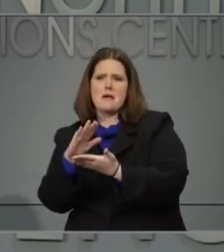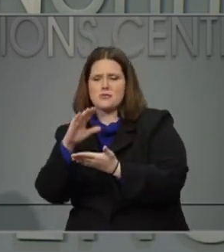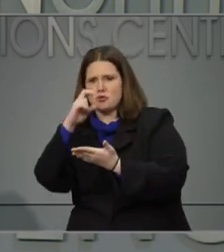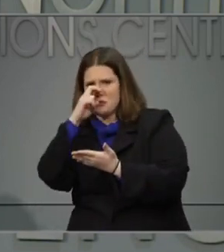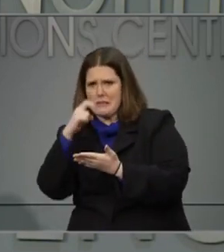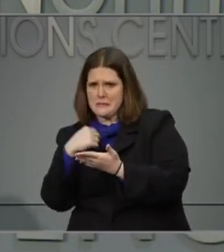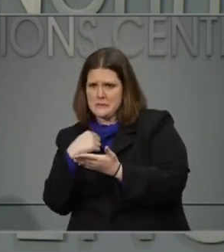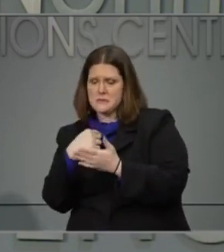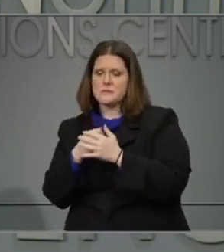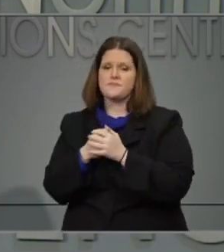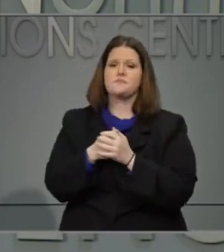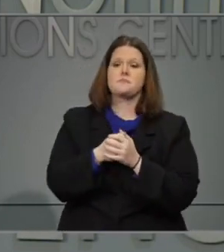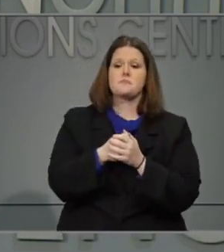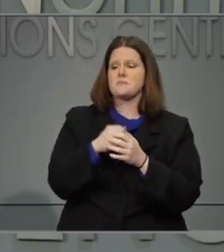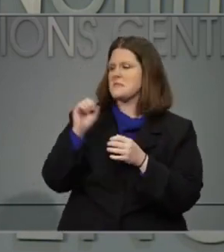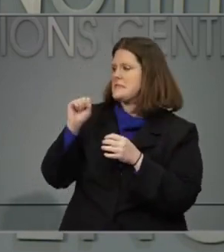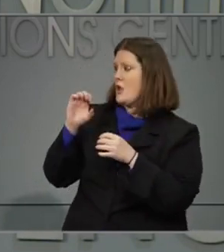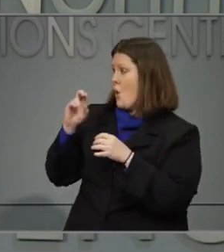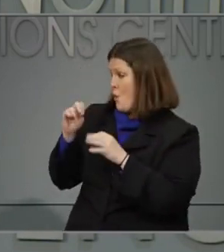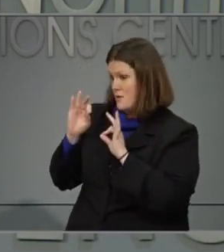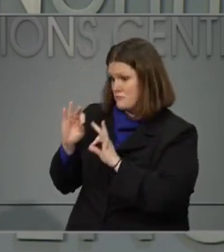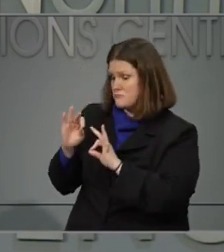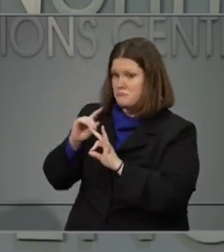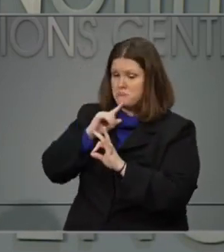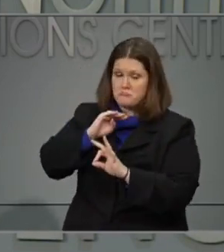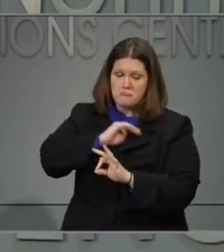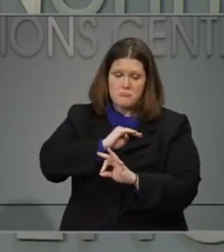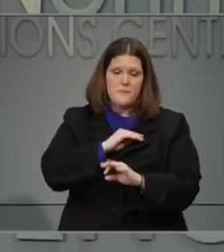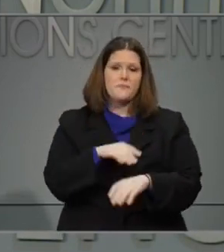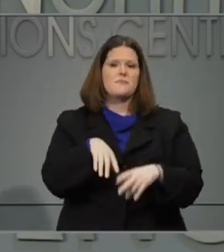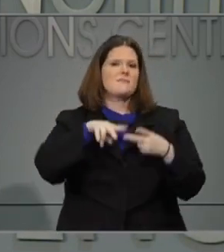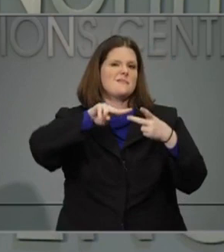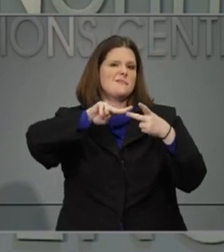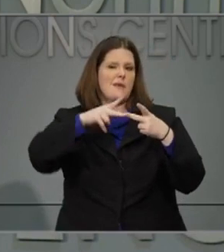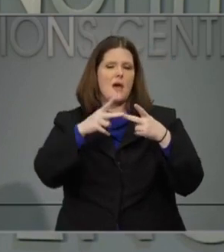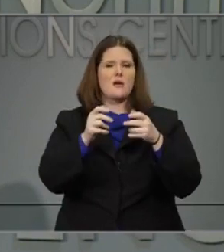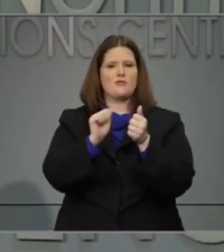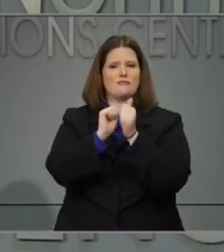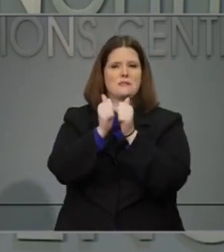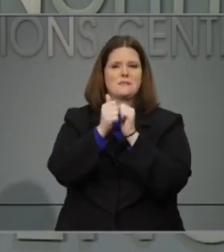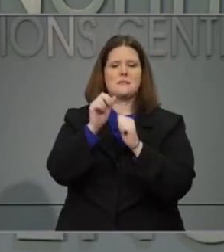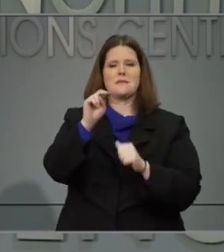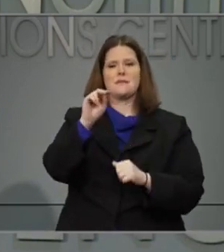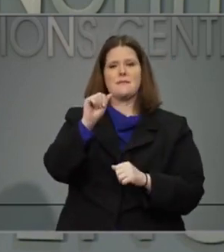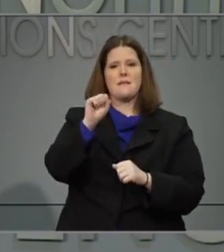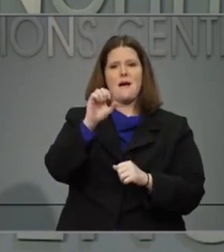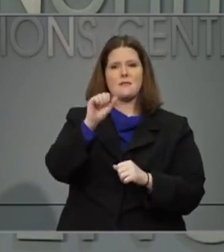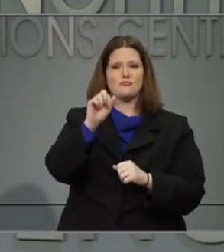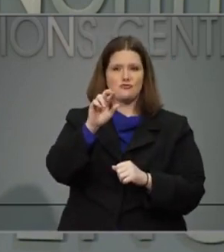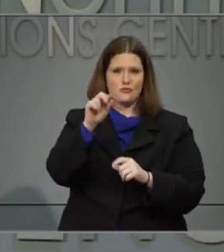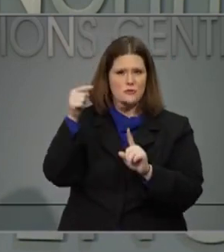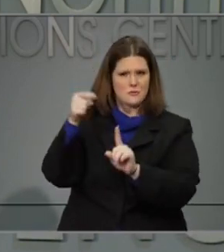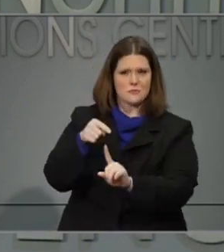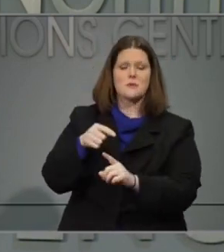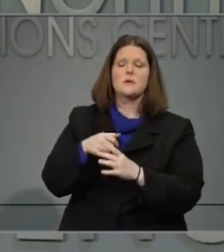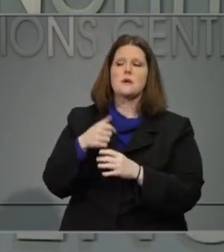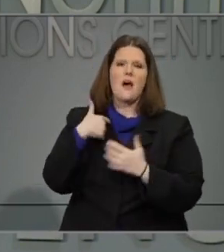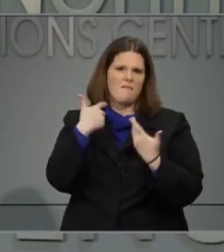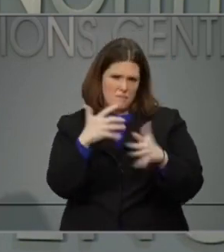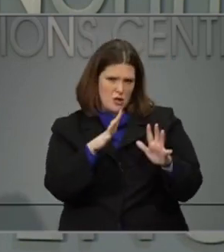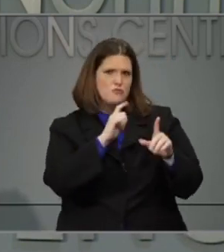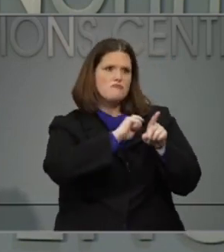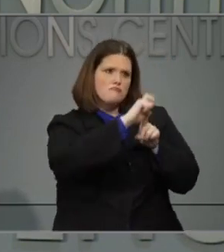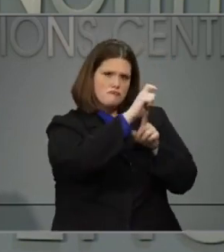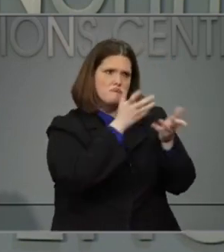part, I have had conversations with NASCAR officials and officials at the Charlotte Motor Speedway, and